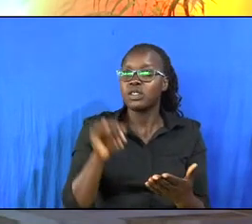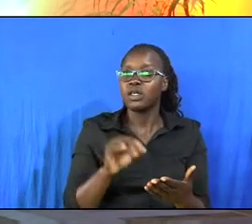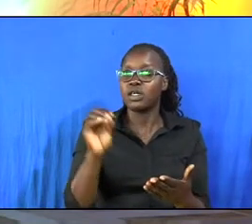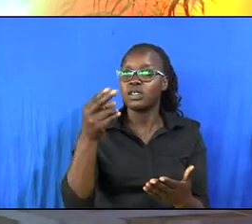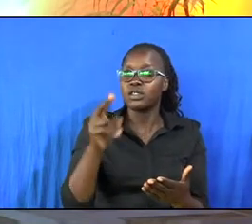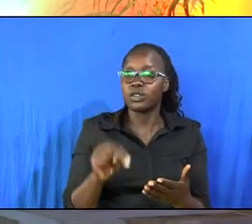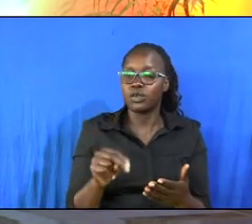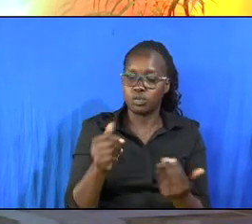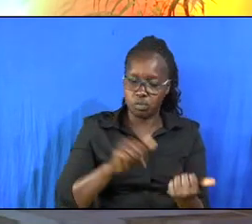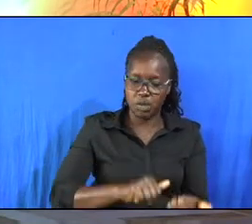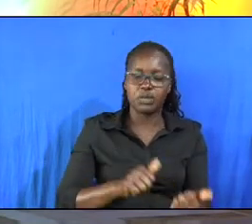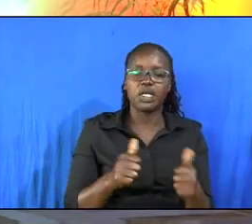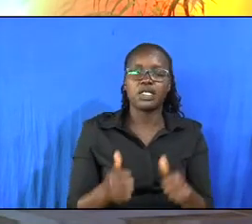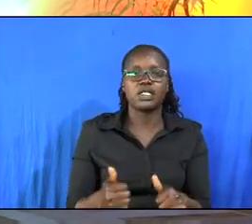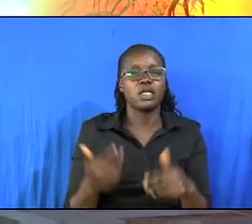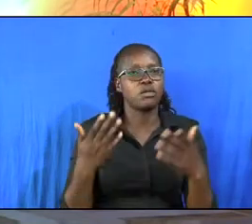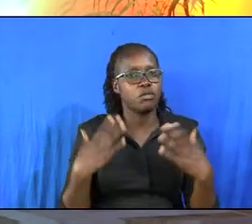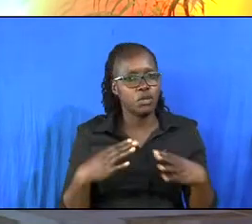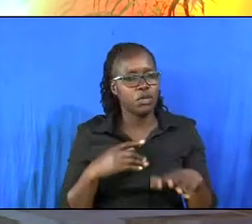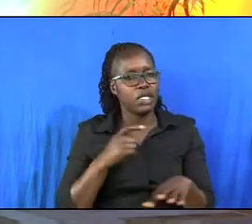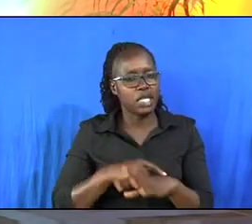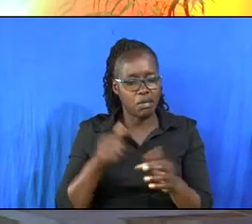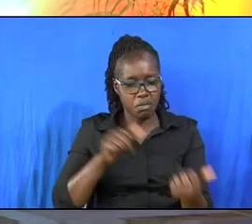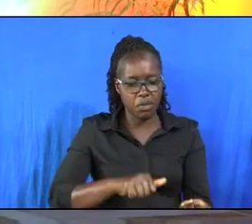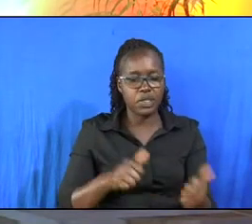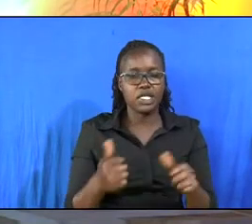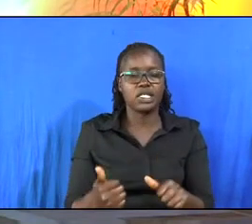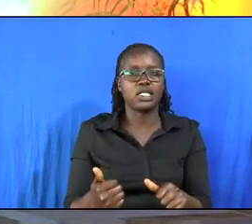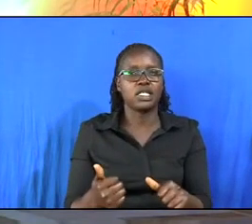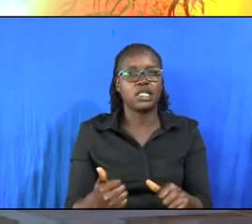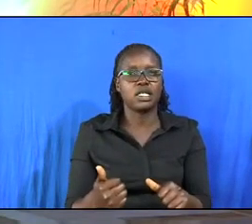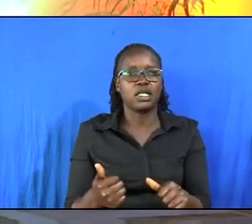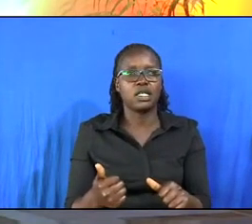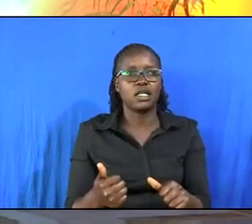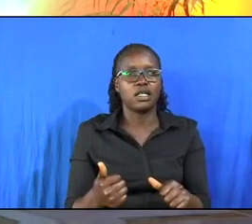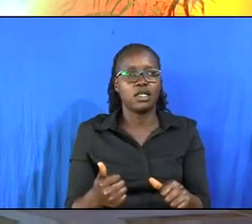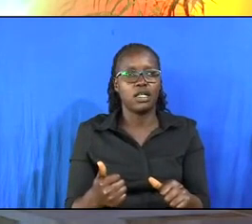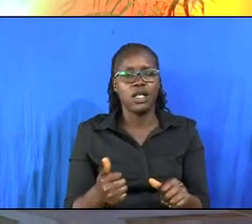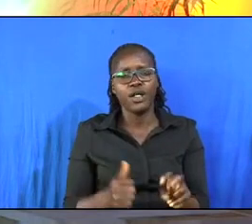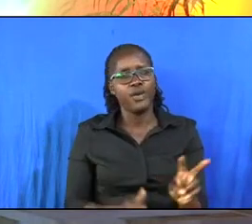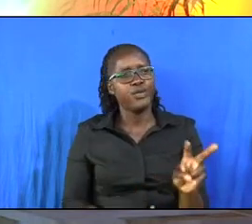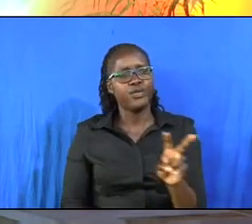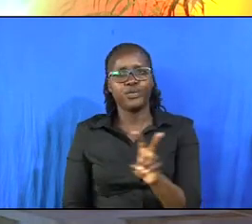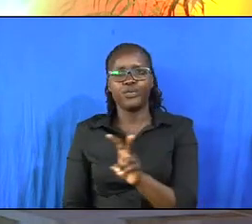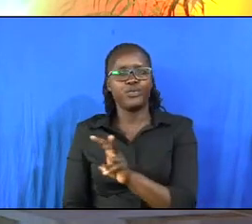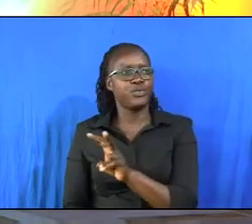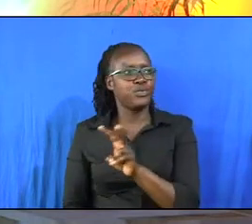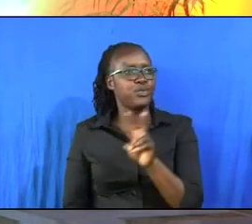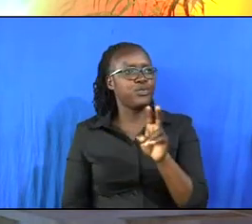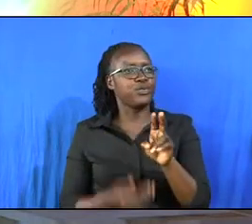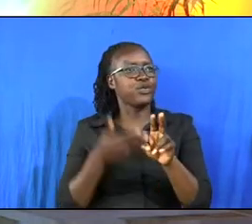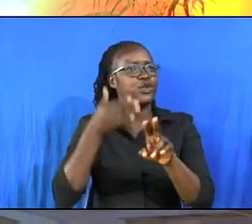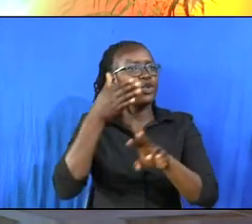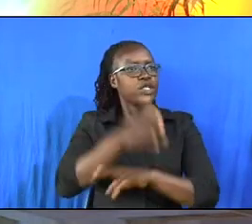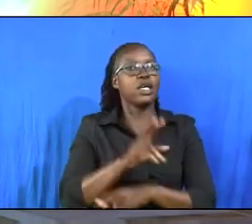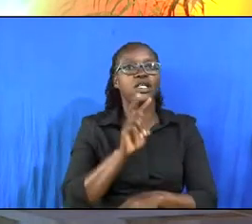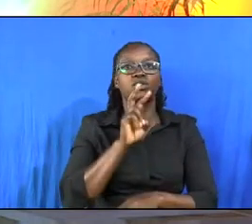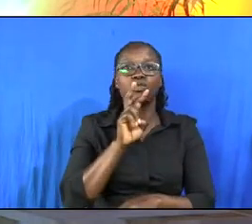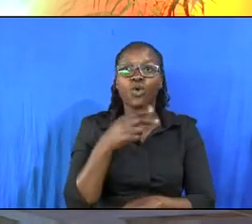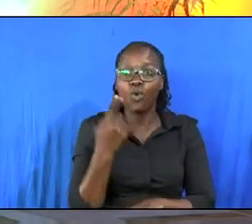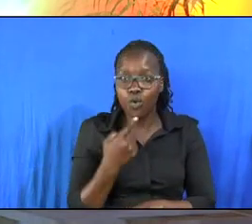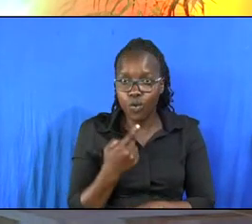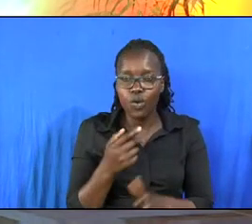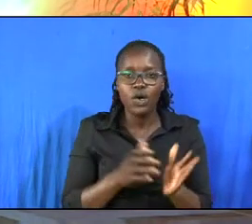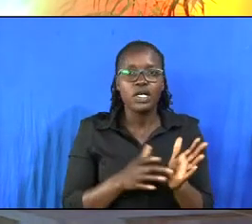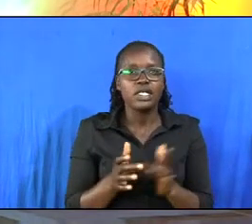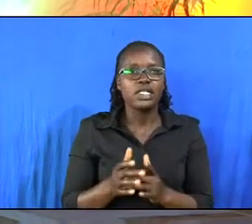baptizing and while he was baptizing he looked up yonder and saw jesus christ and